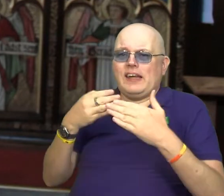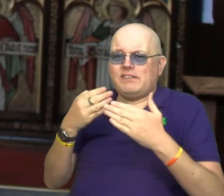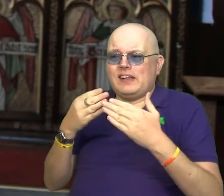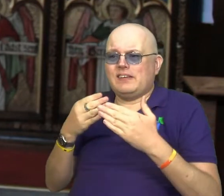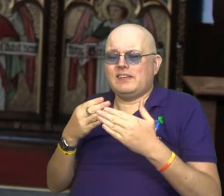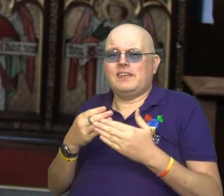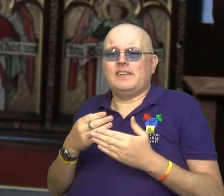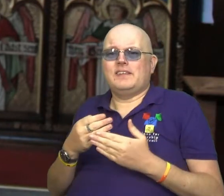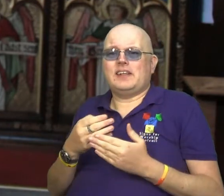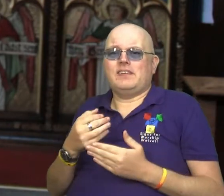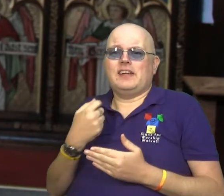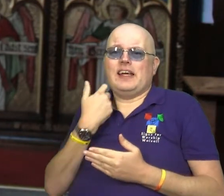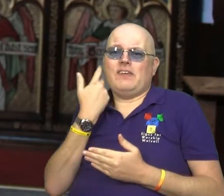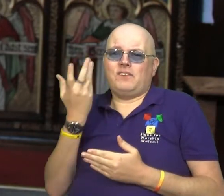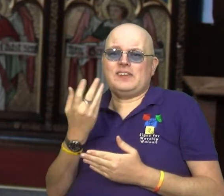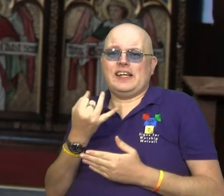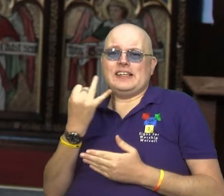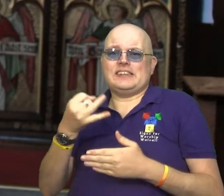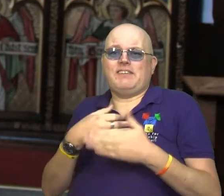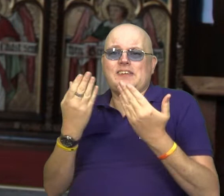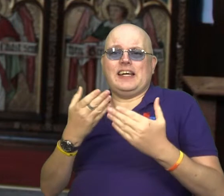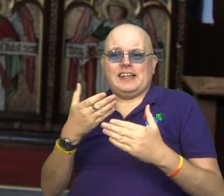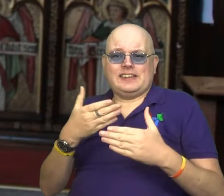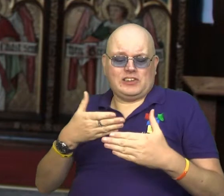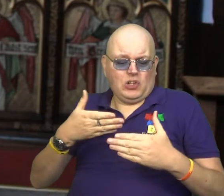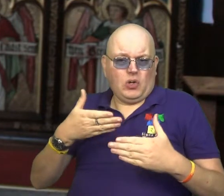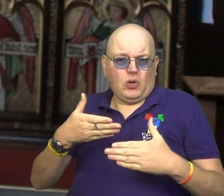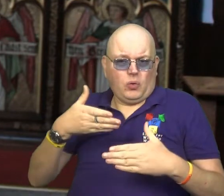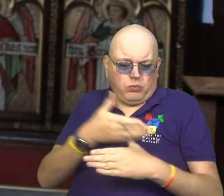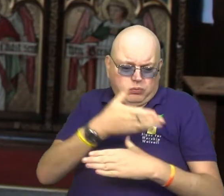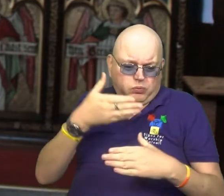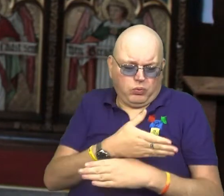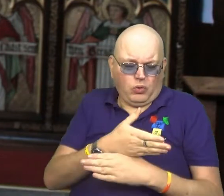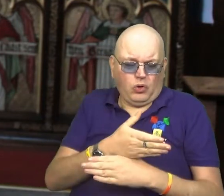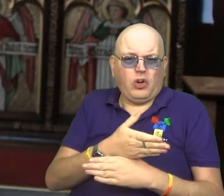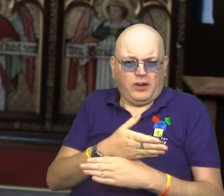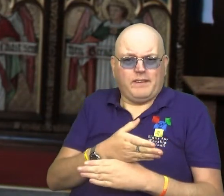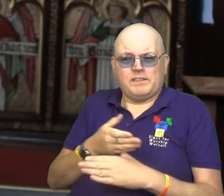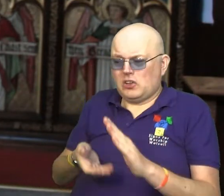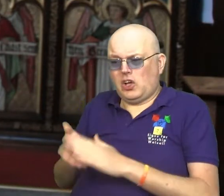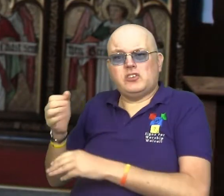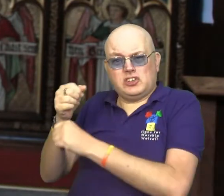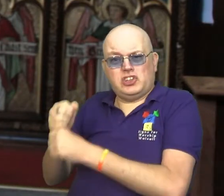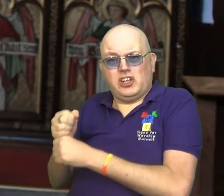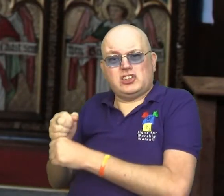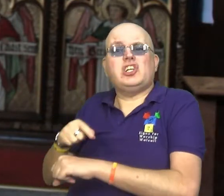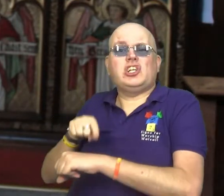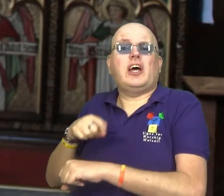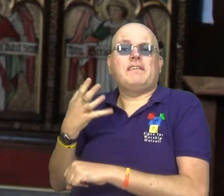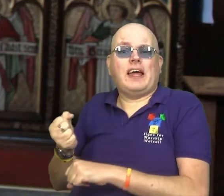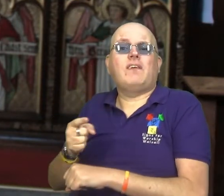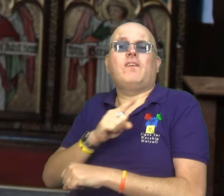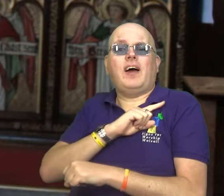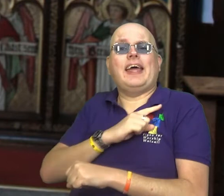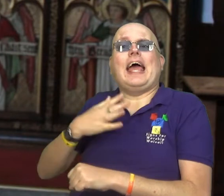So, even working seven days a week, I was still able to find time to go to my church because